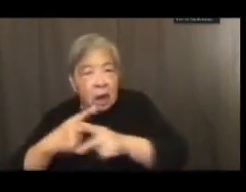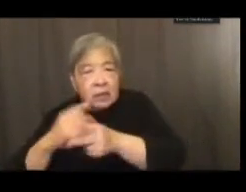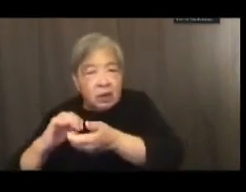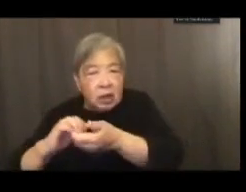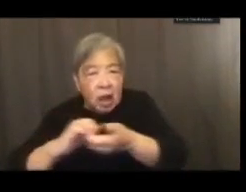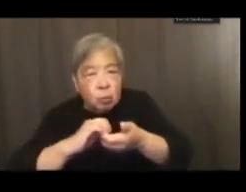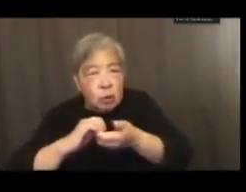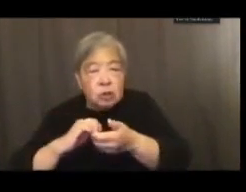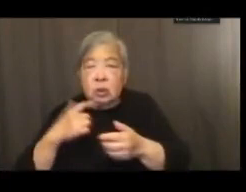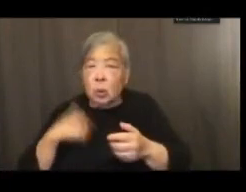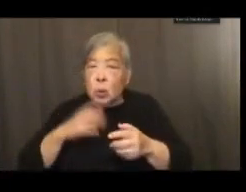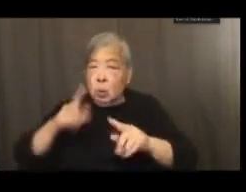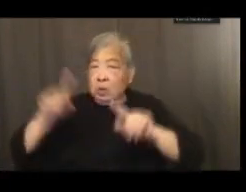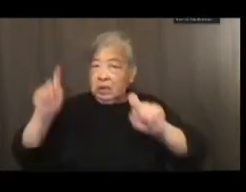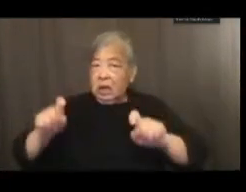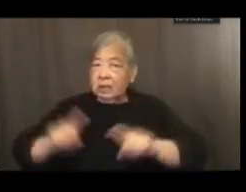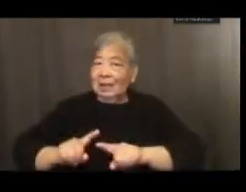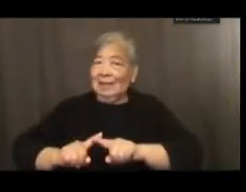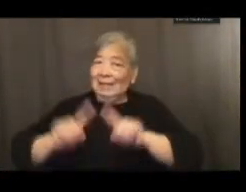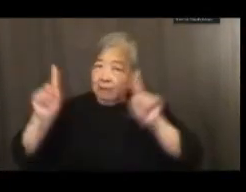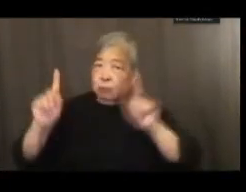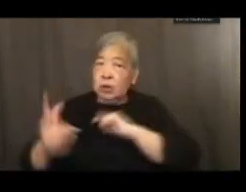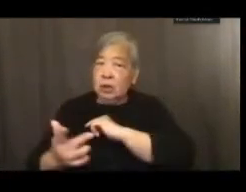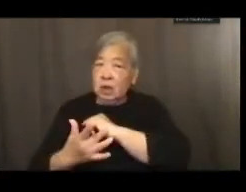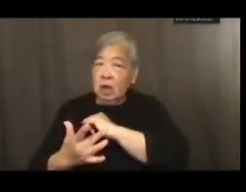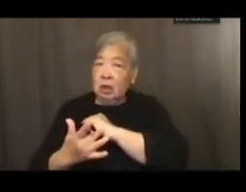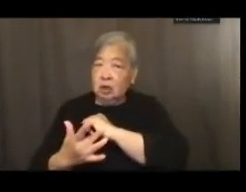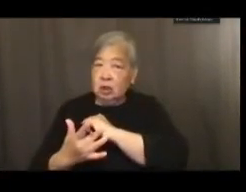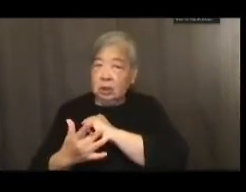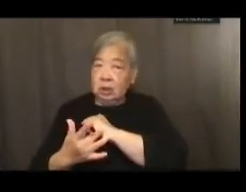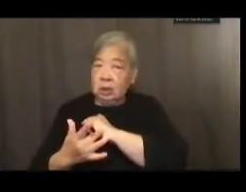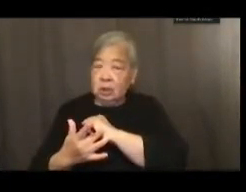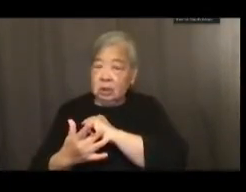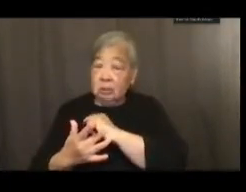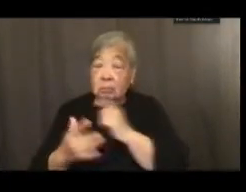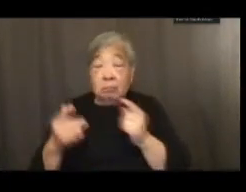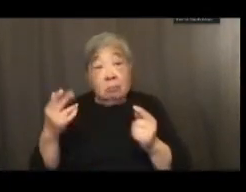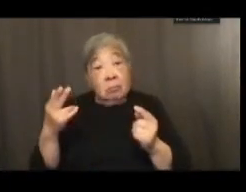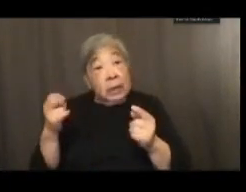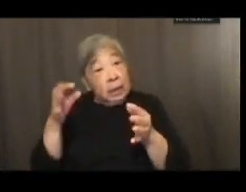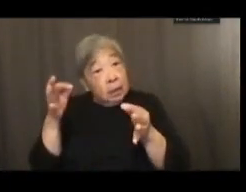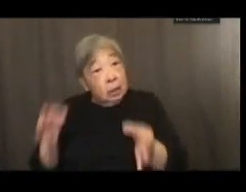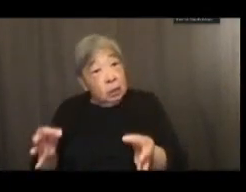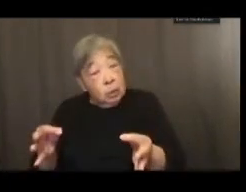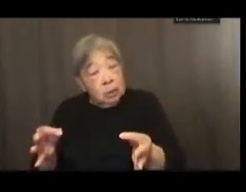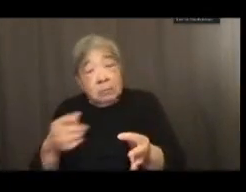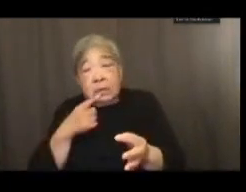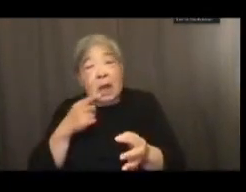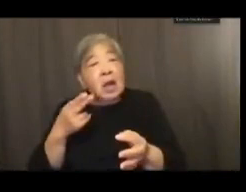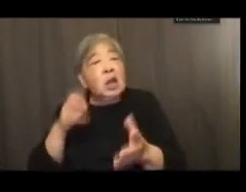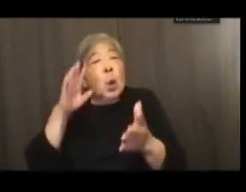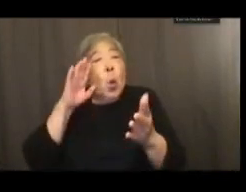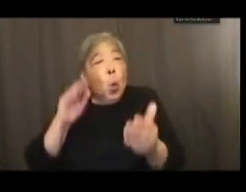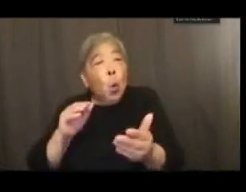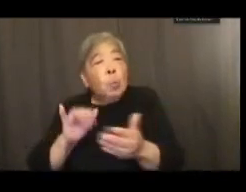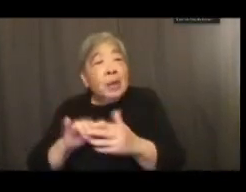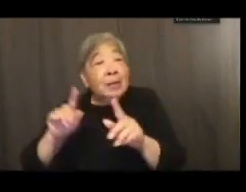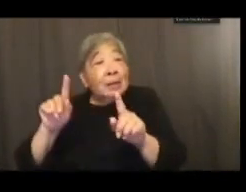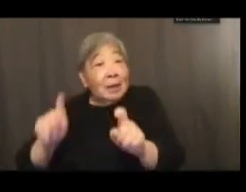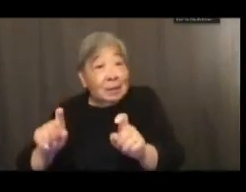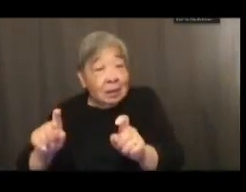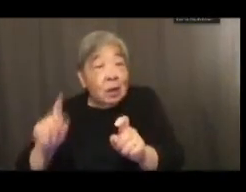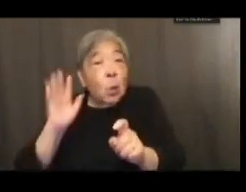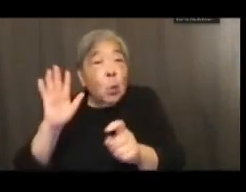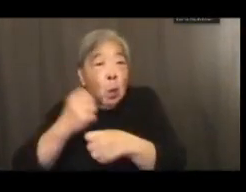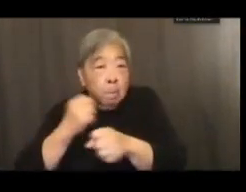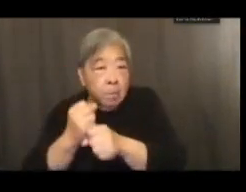testing different technology. He concluded that he hoped the testing will make the